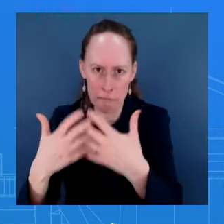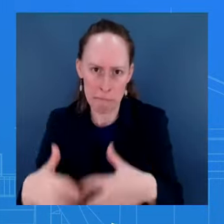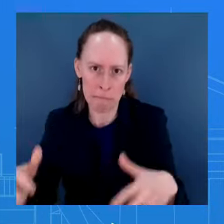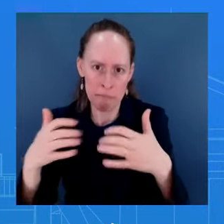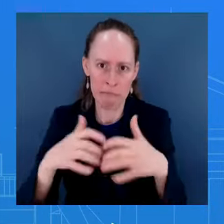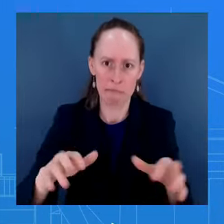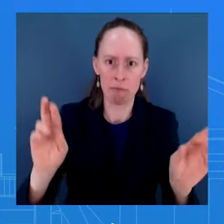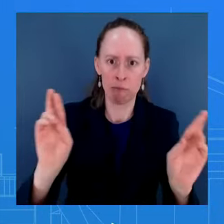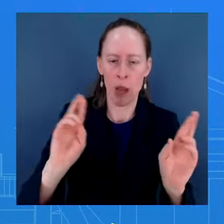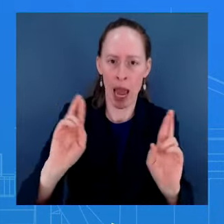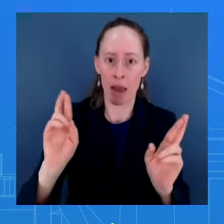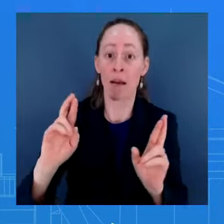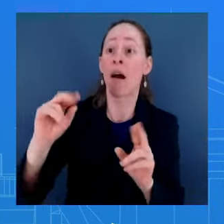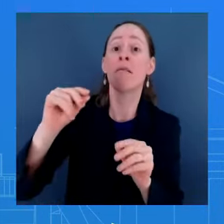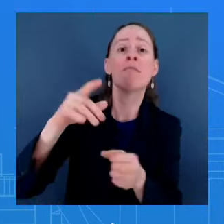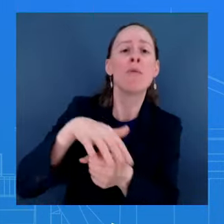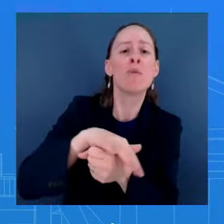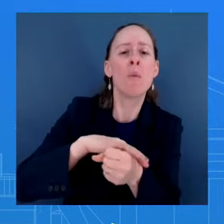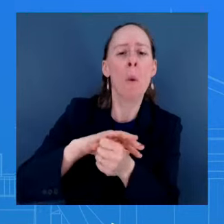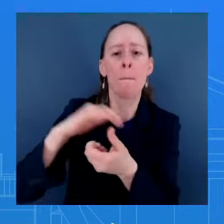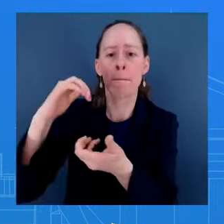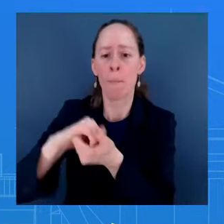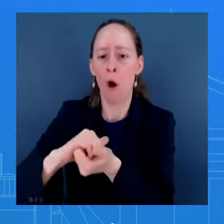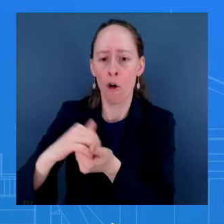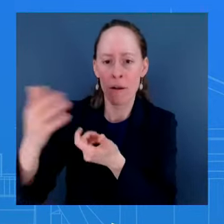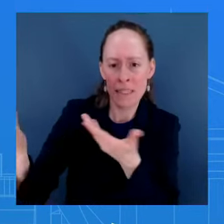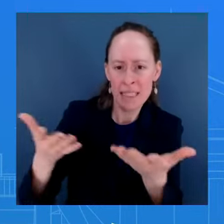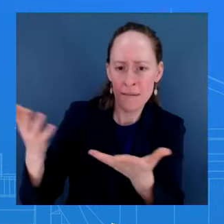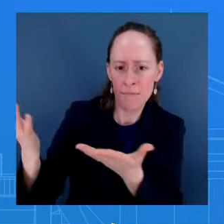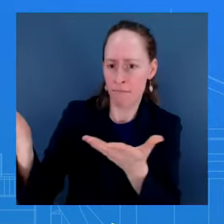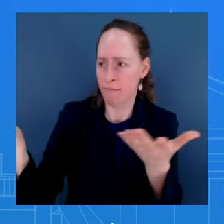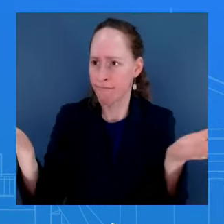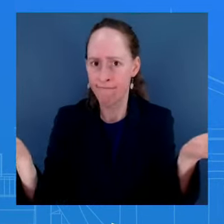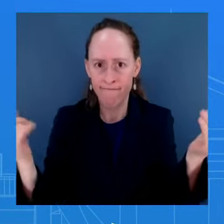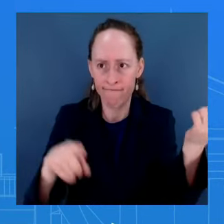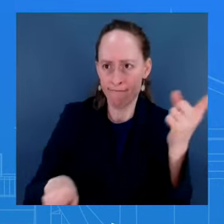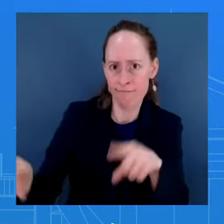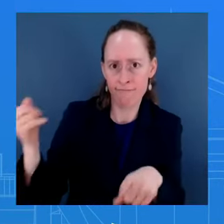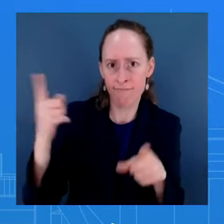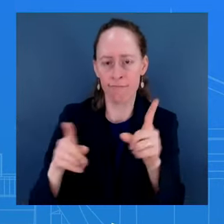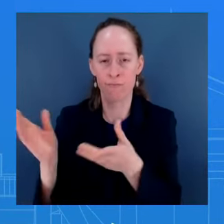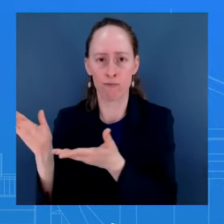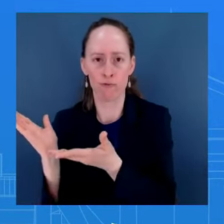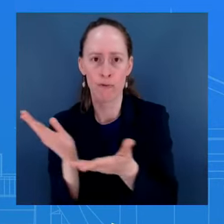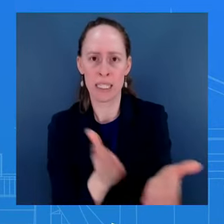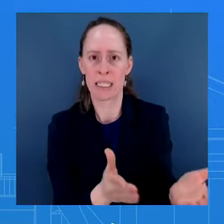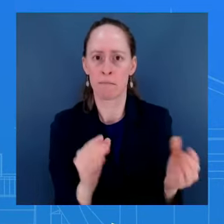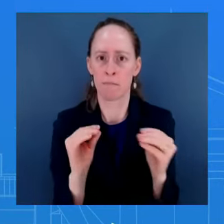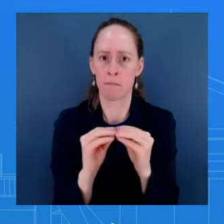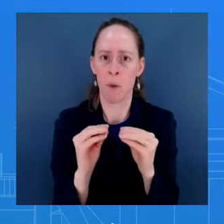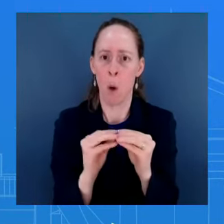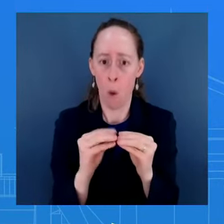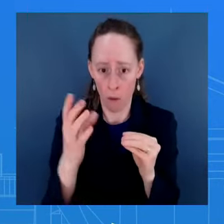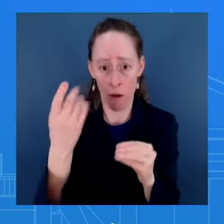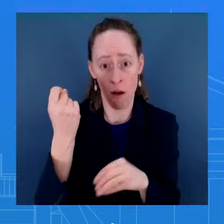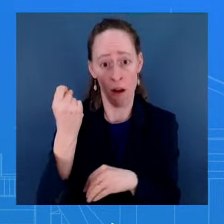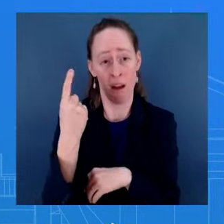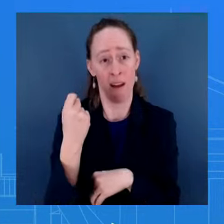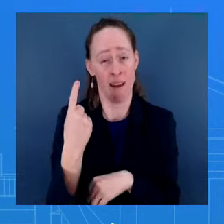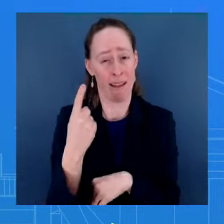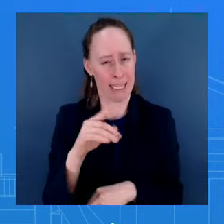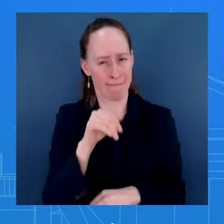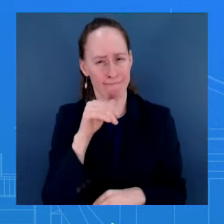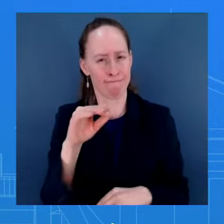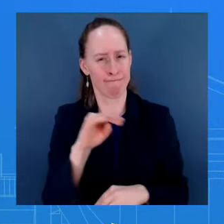in. And so we have to up that, obviously, the humanitarian aid. But this deal